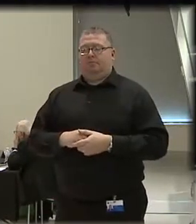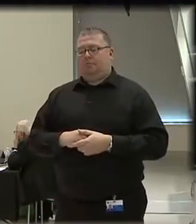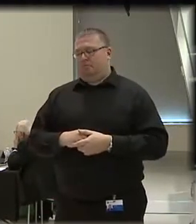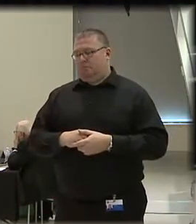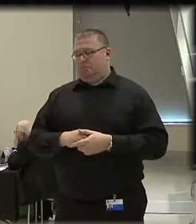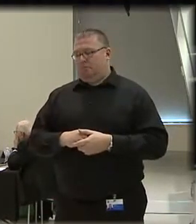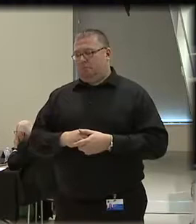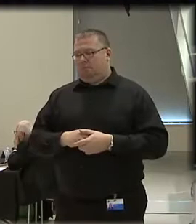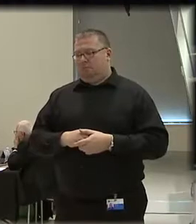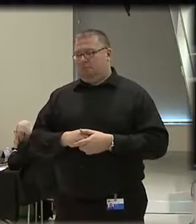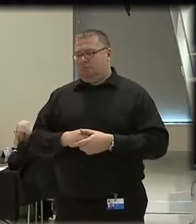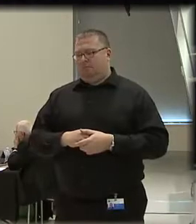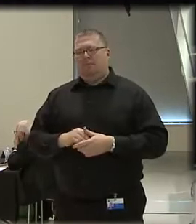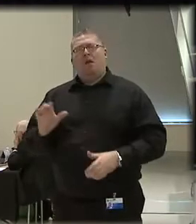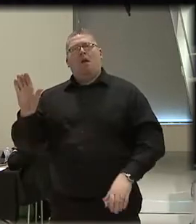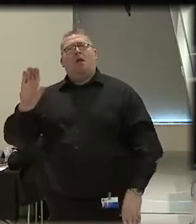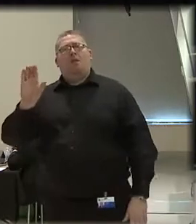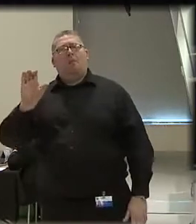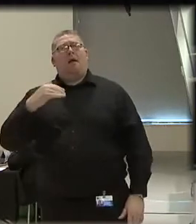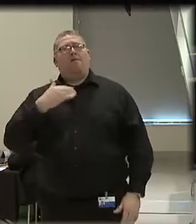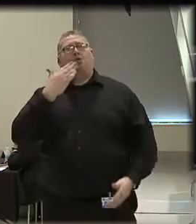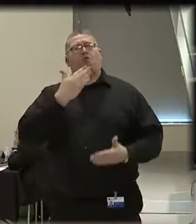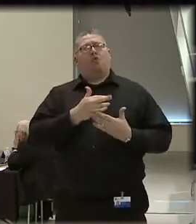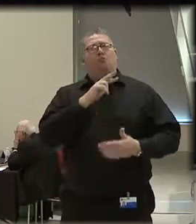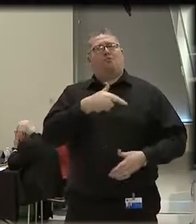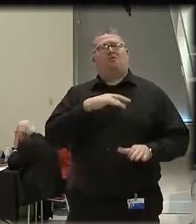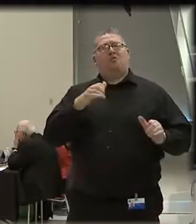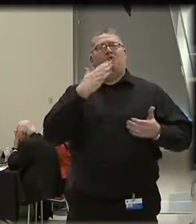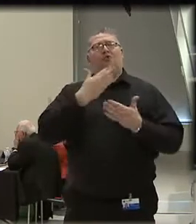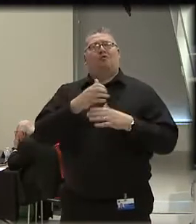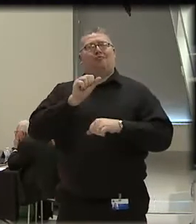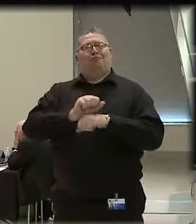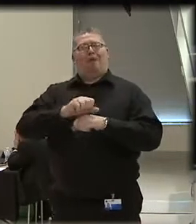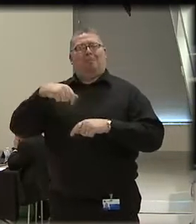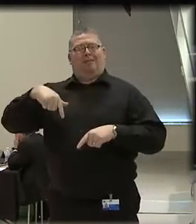And Columbus has a very good reputation for doing a good job in this state.